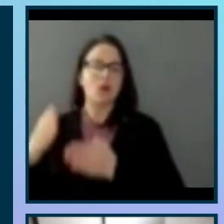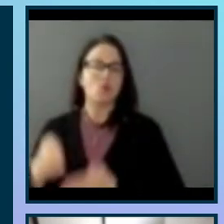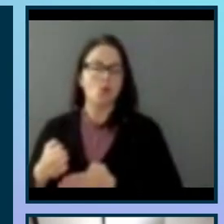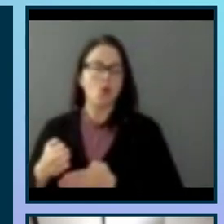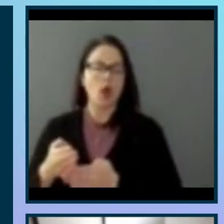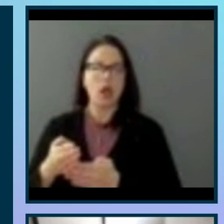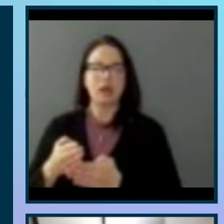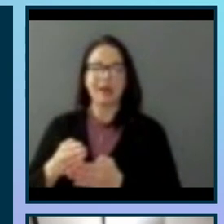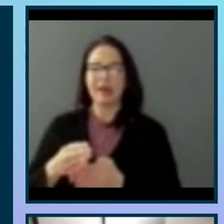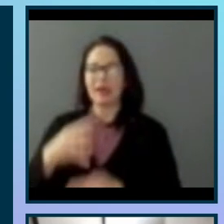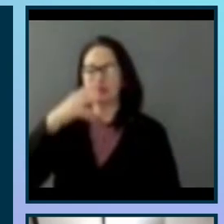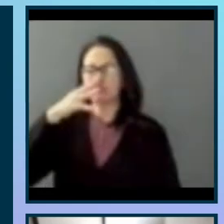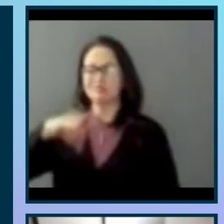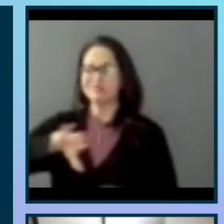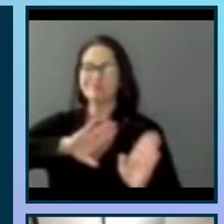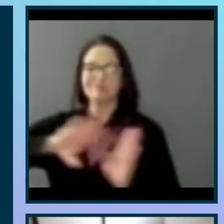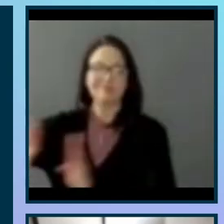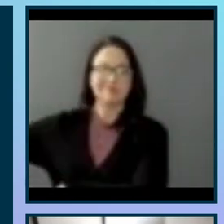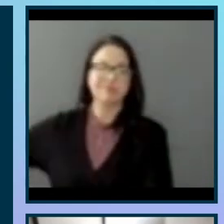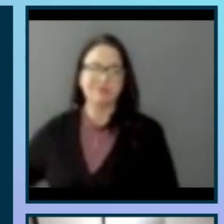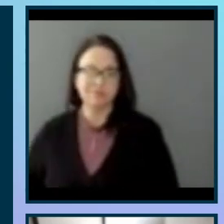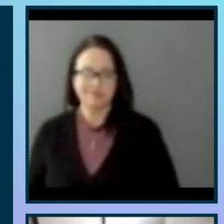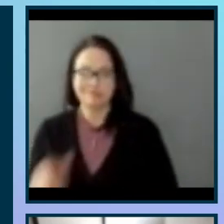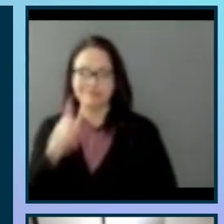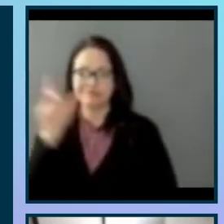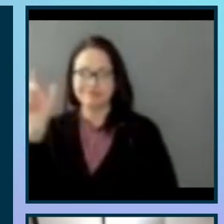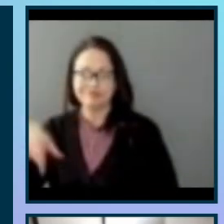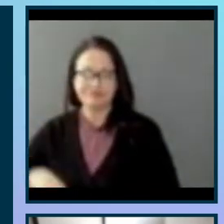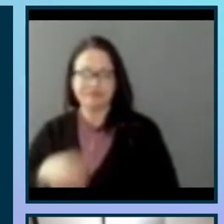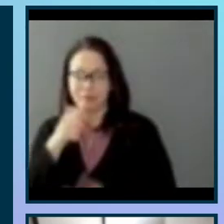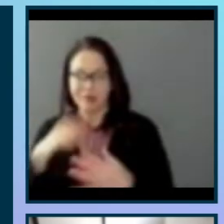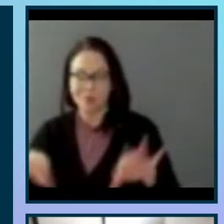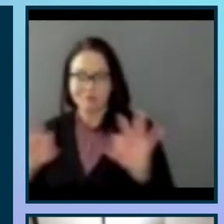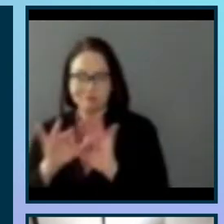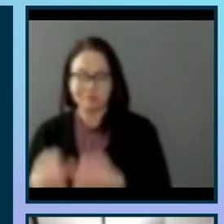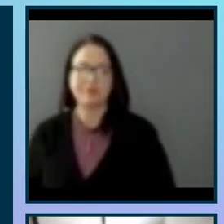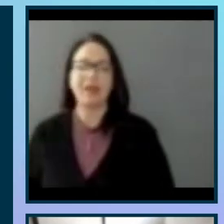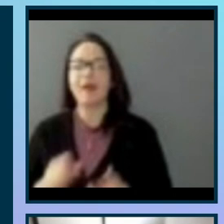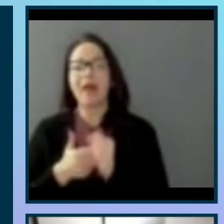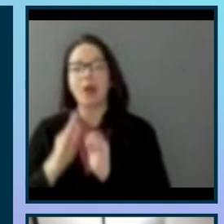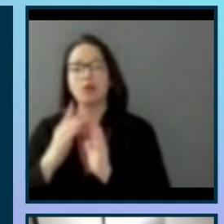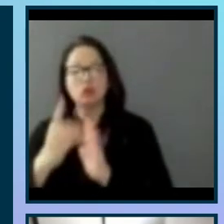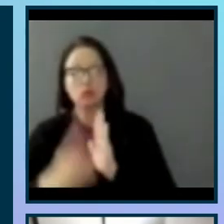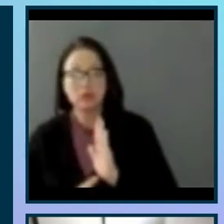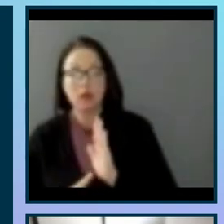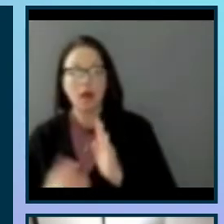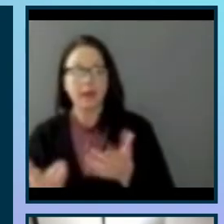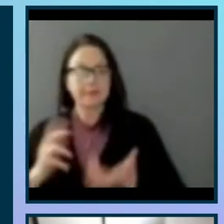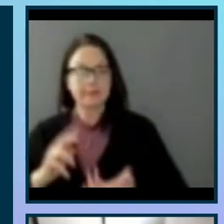treated as insignificant or peripheral. How does your design disrupt the marginalization of people?